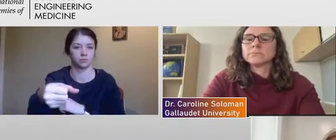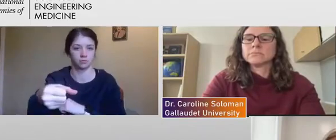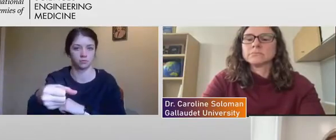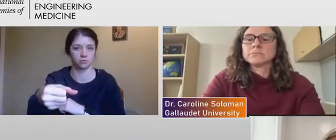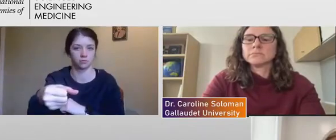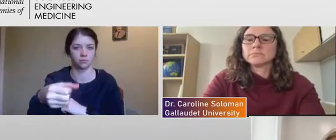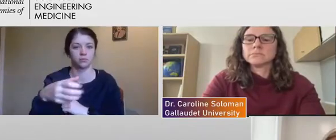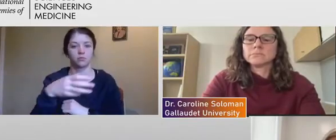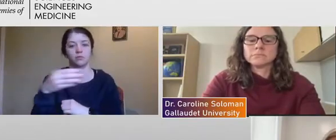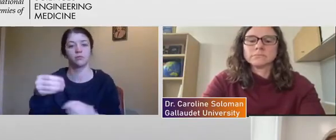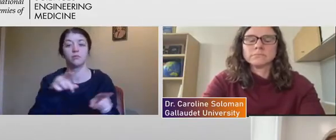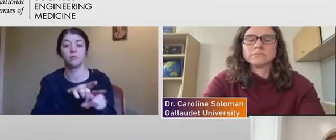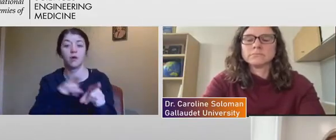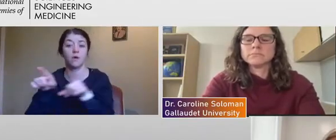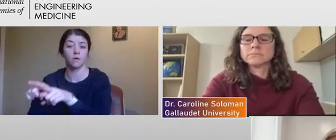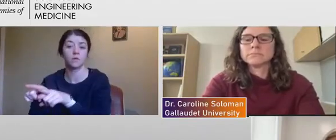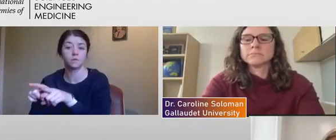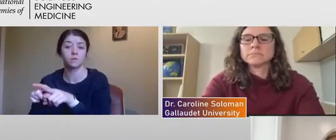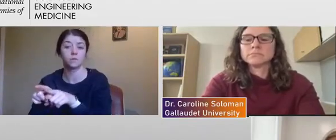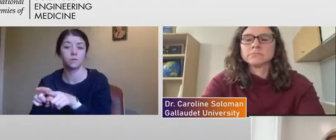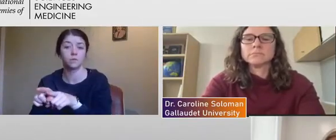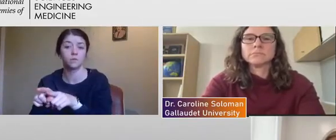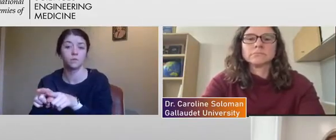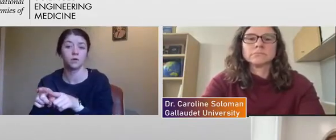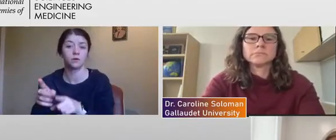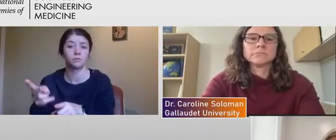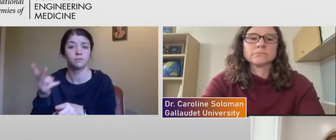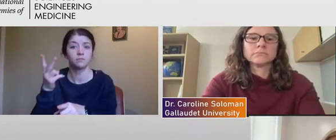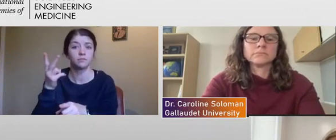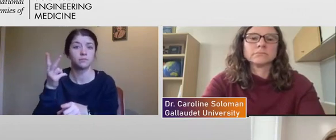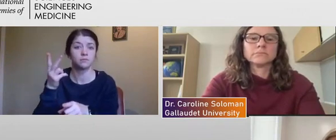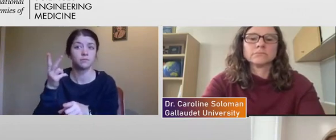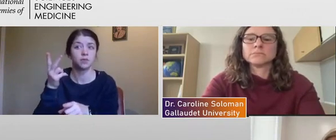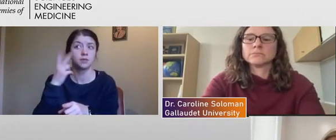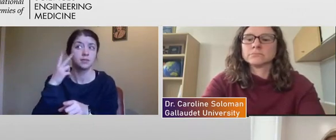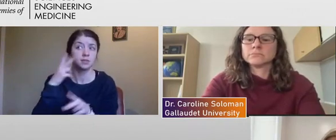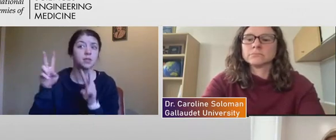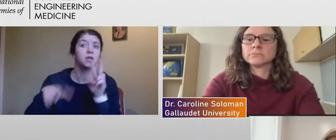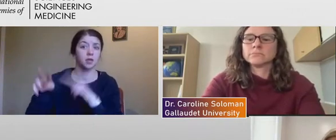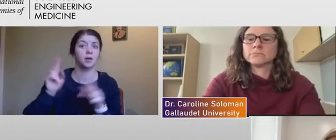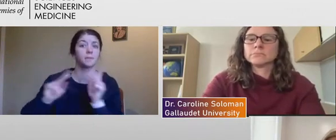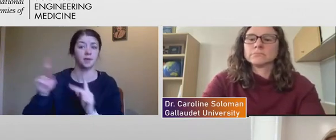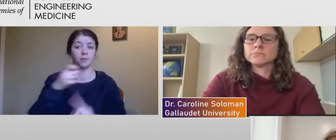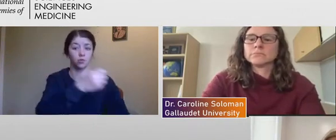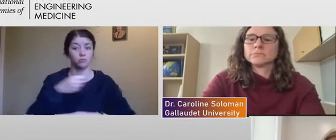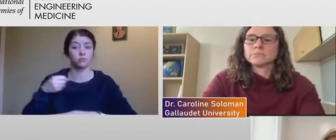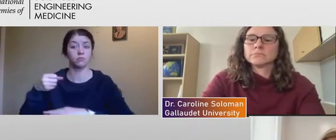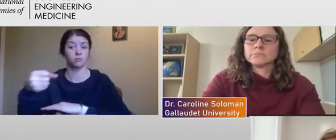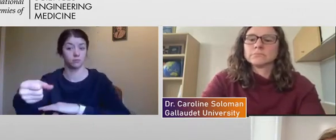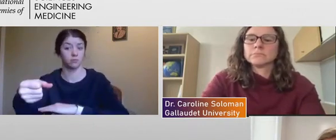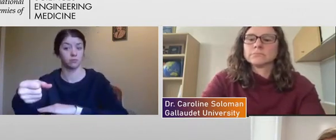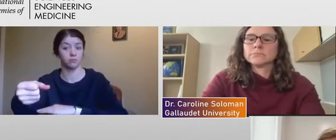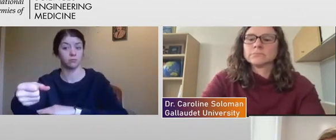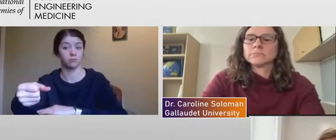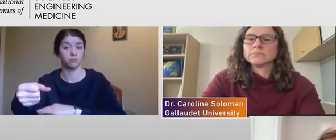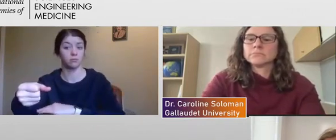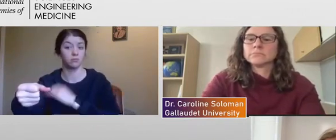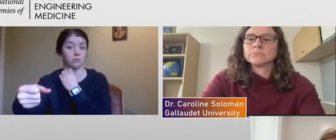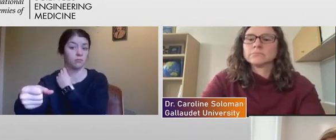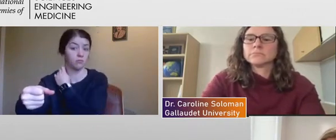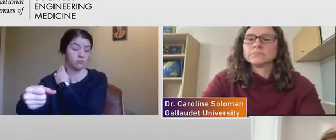you know, also to see people move into those jobs, we would sort of create this occurred and reoccurring system.